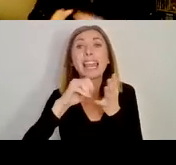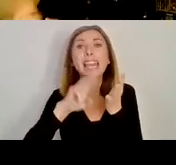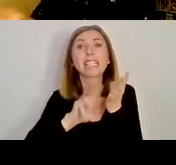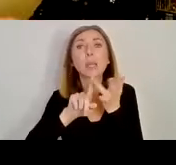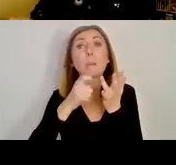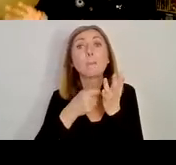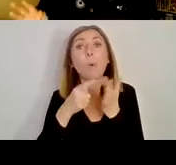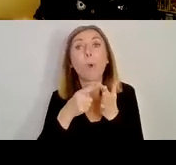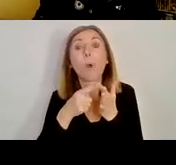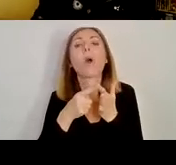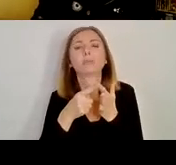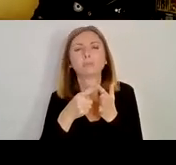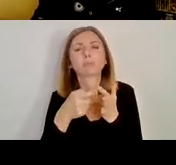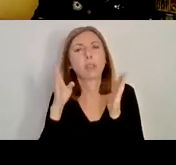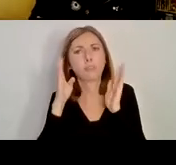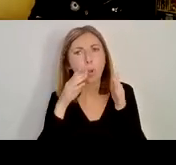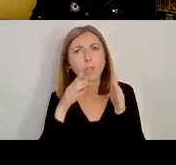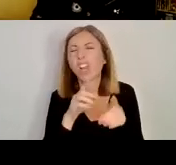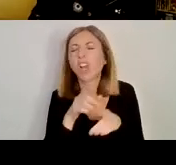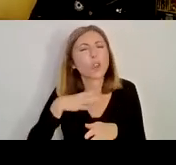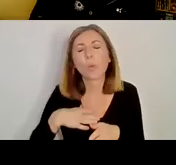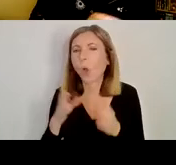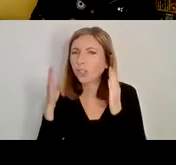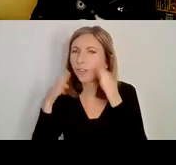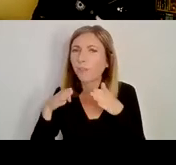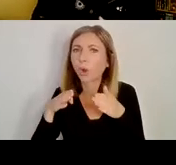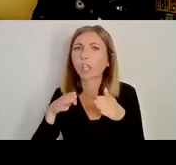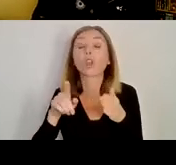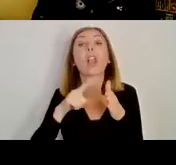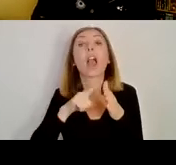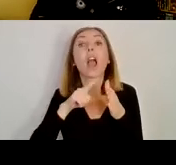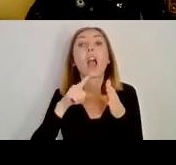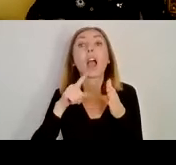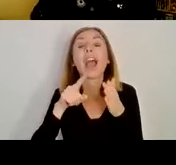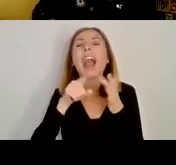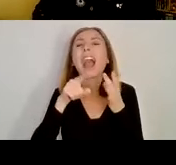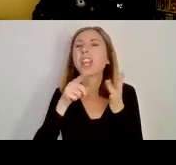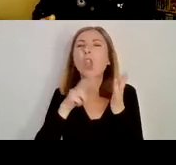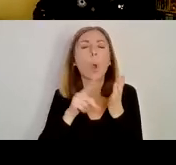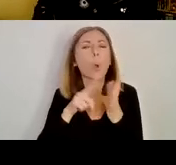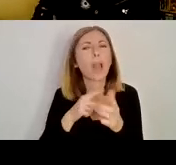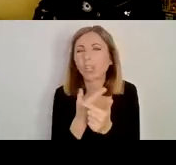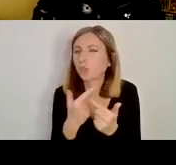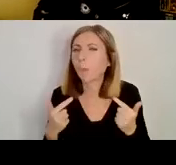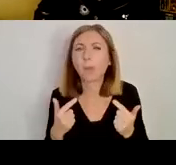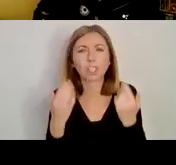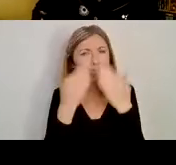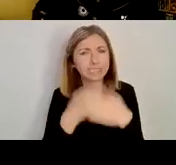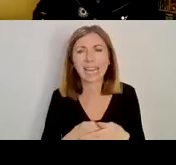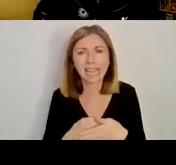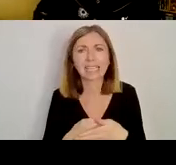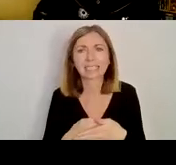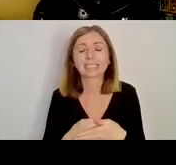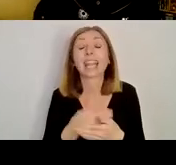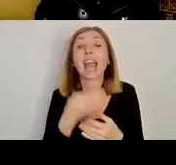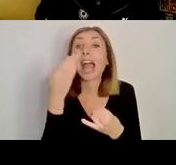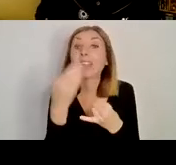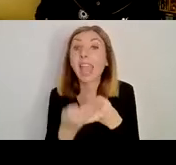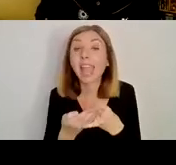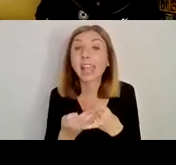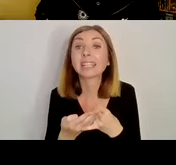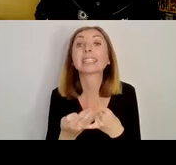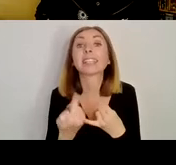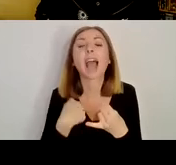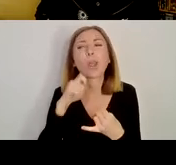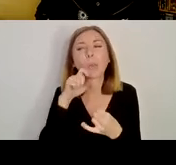provides the overarching framework to understand what is happening. And at the end of my talk, I'm going to